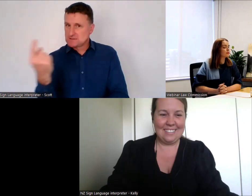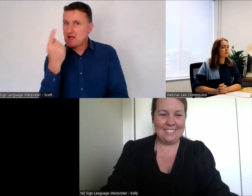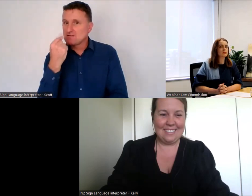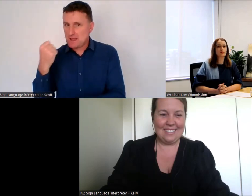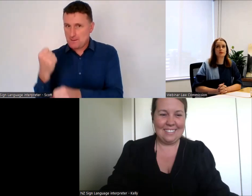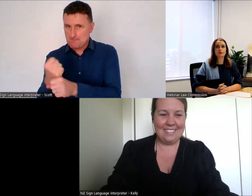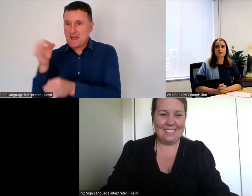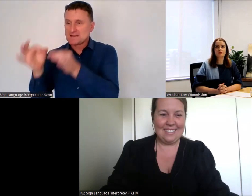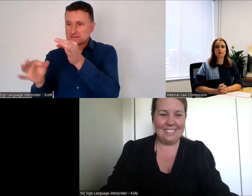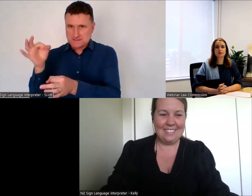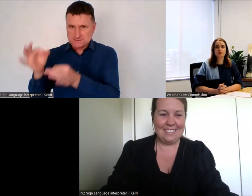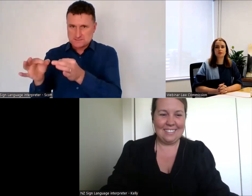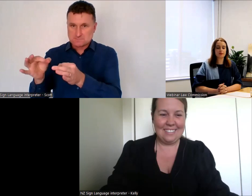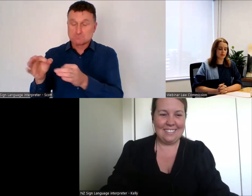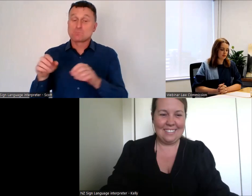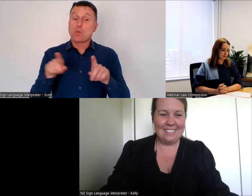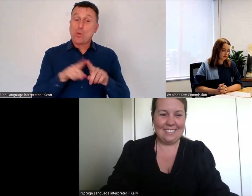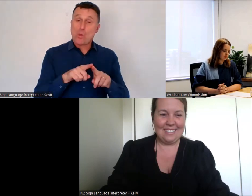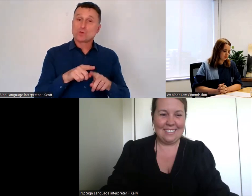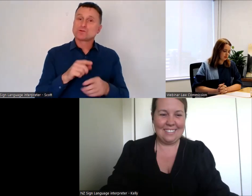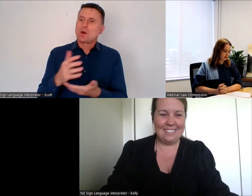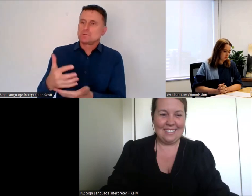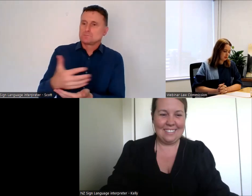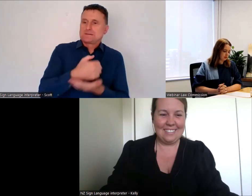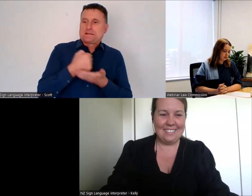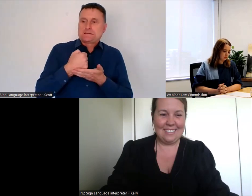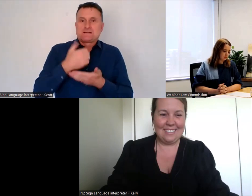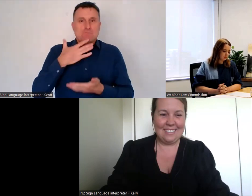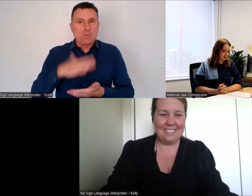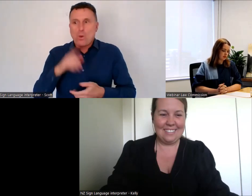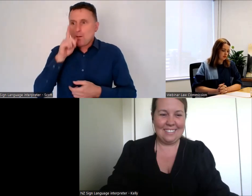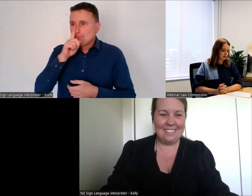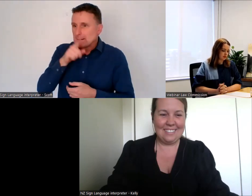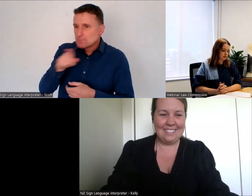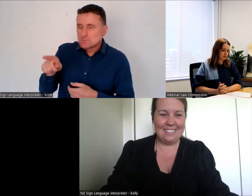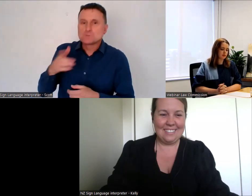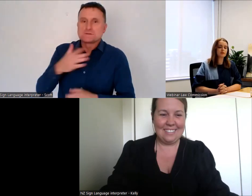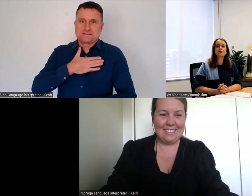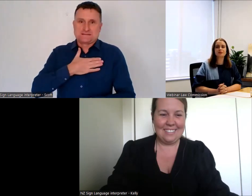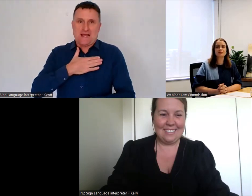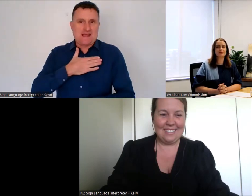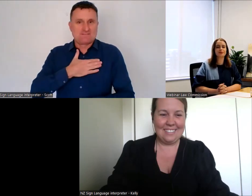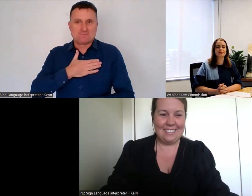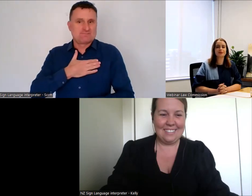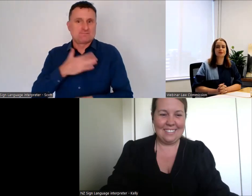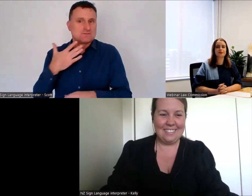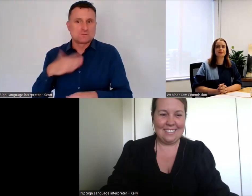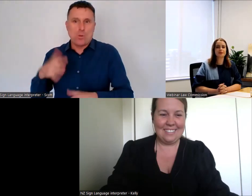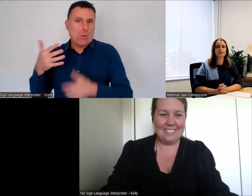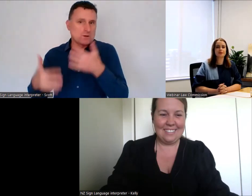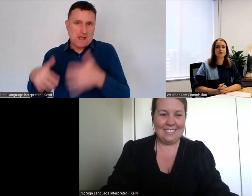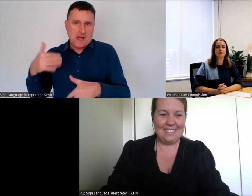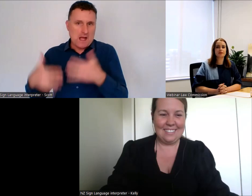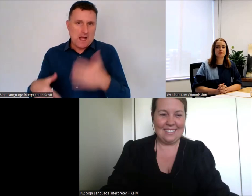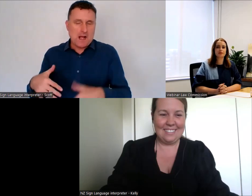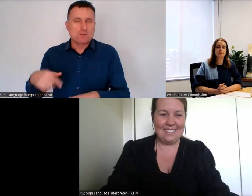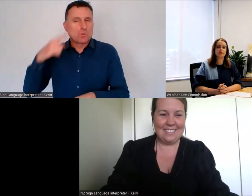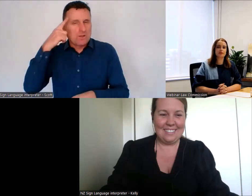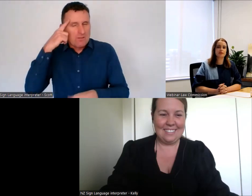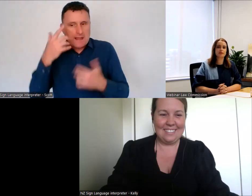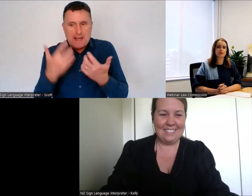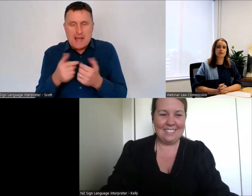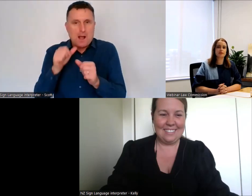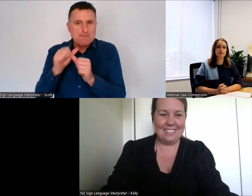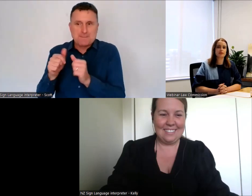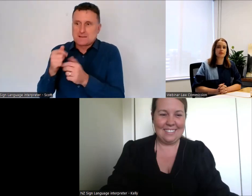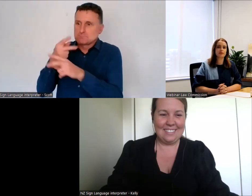people safe from harm. So key focus for us is how the law can strike the right balance between those two things